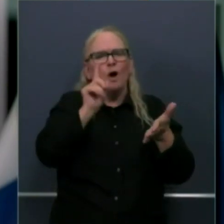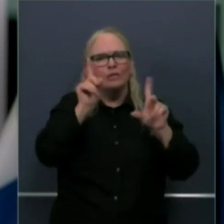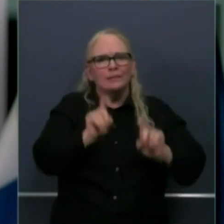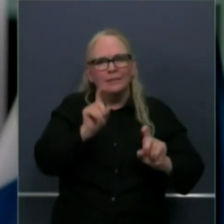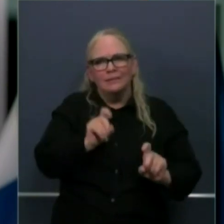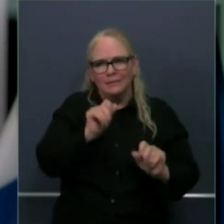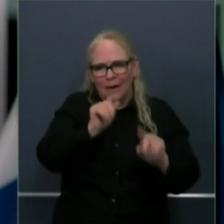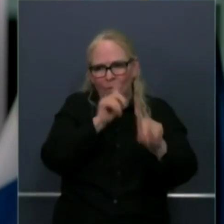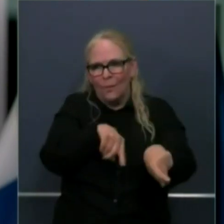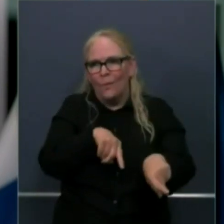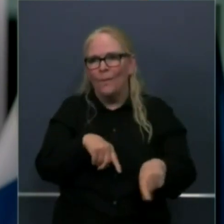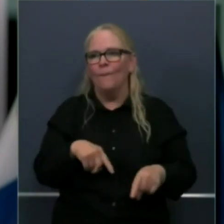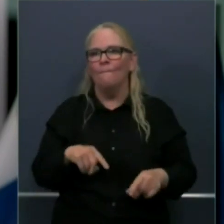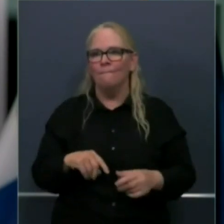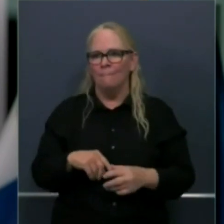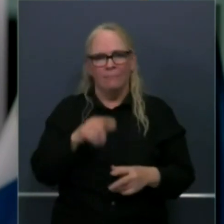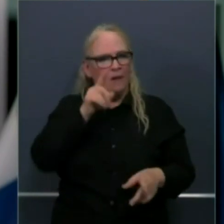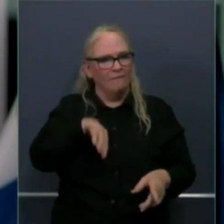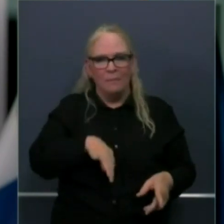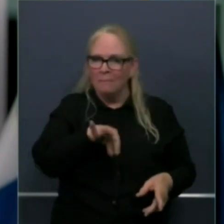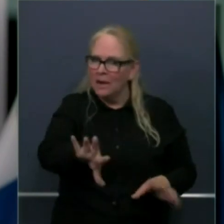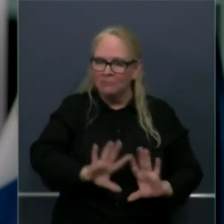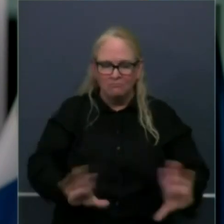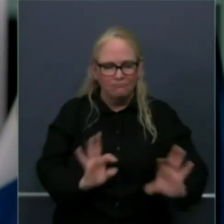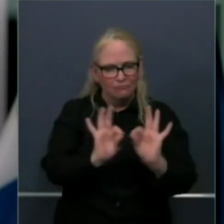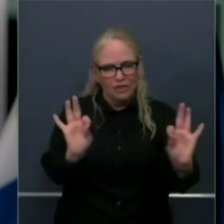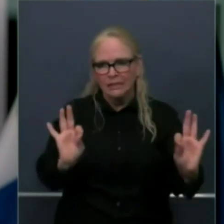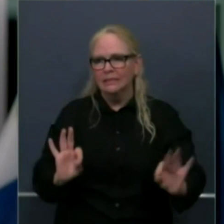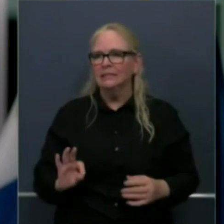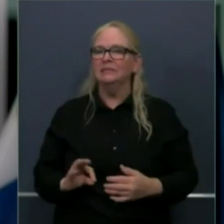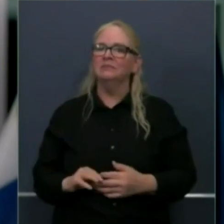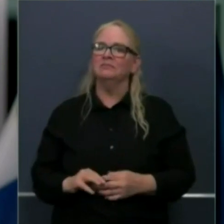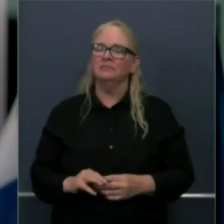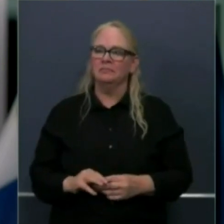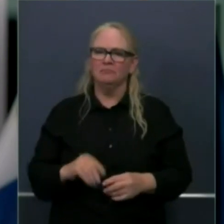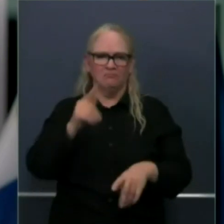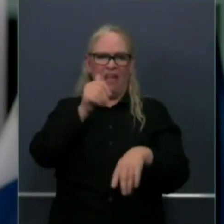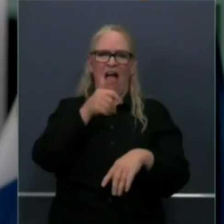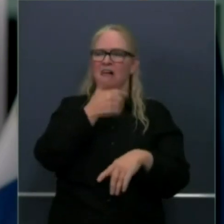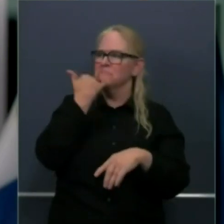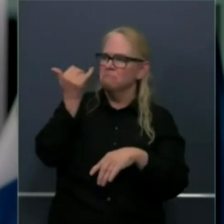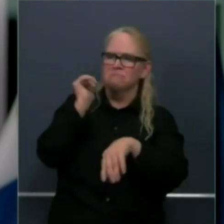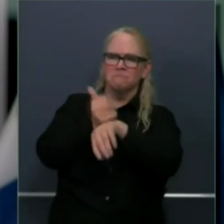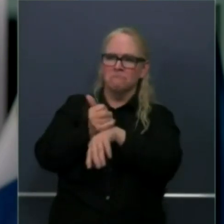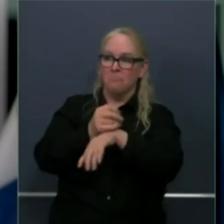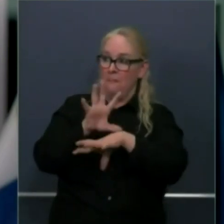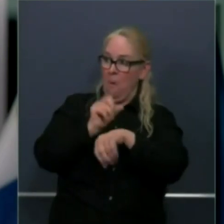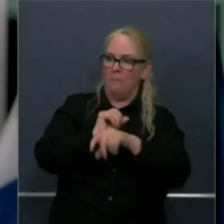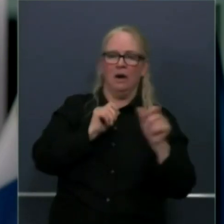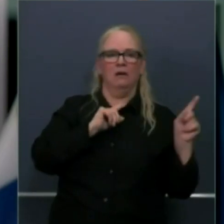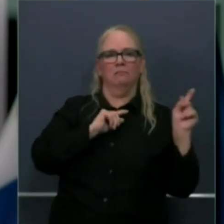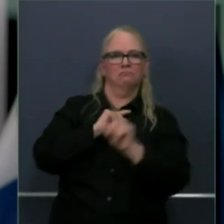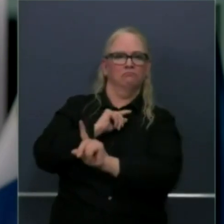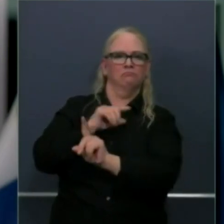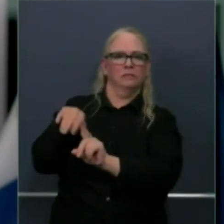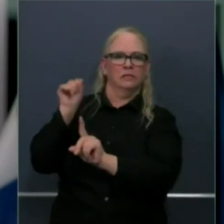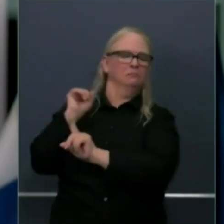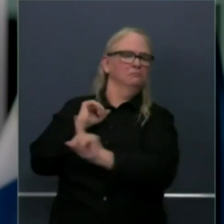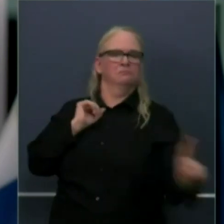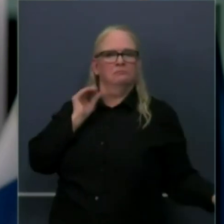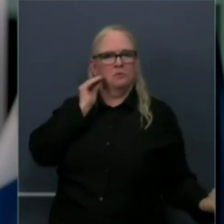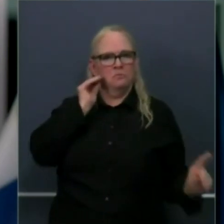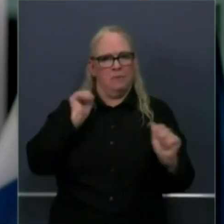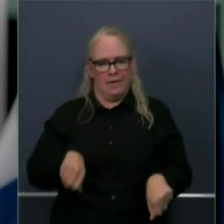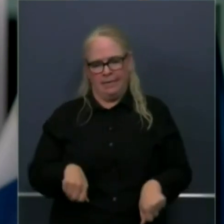capacity to reserve a slot so you know when, how and when to access those tests. Good news